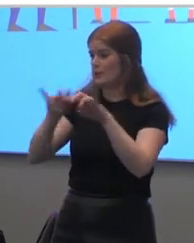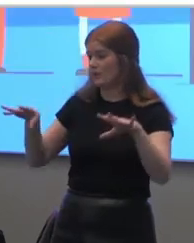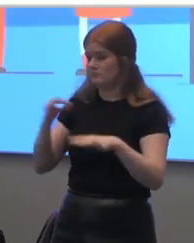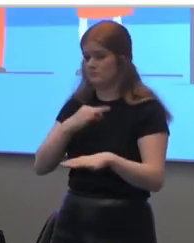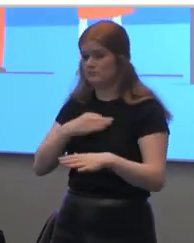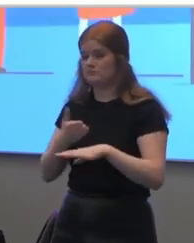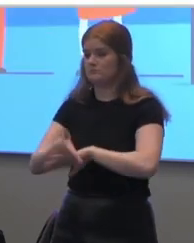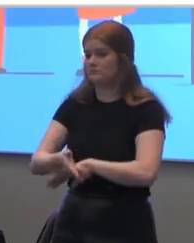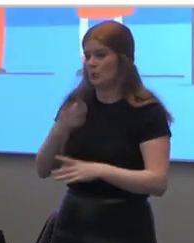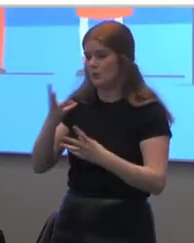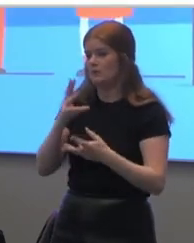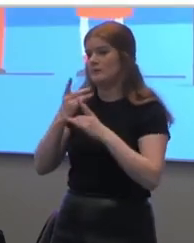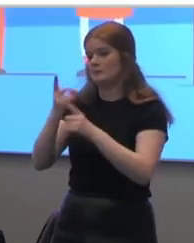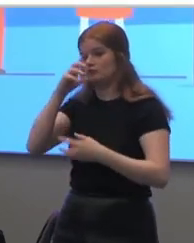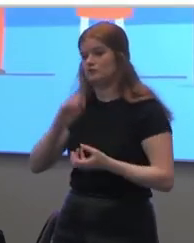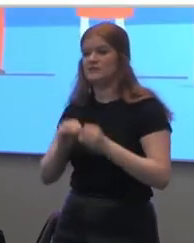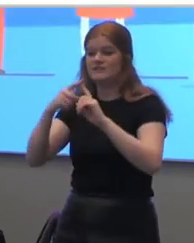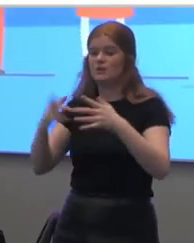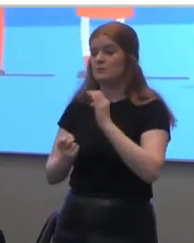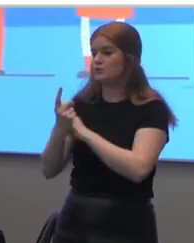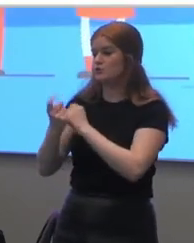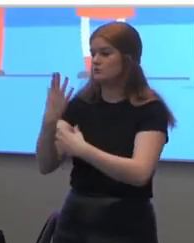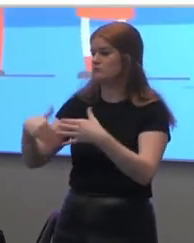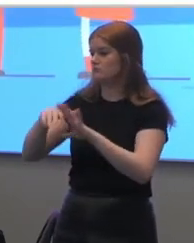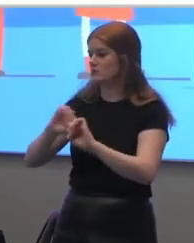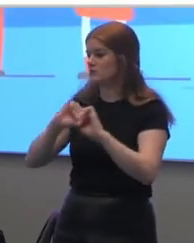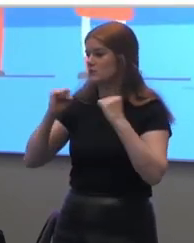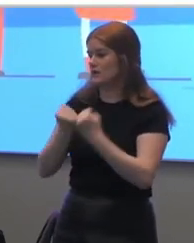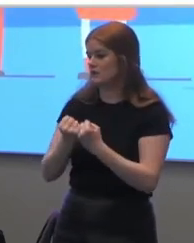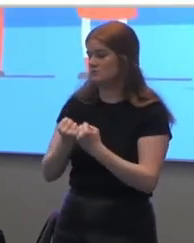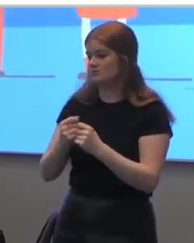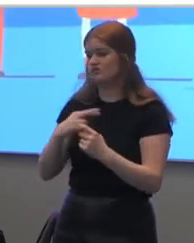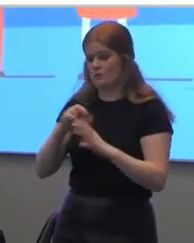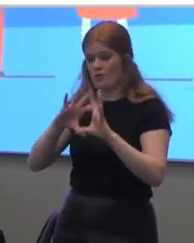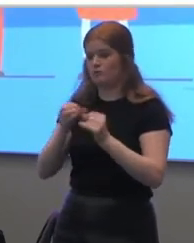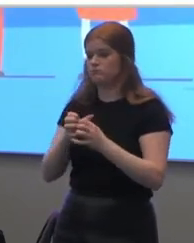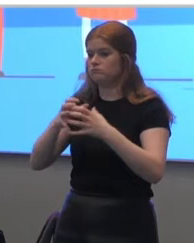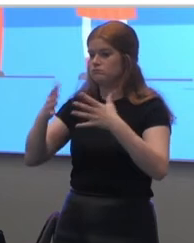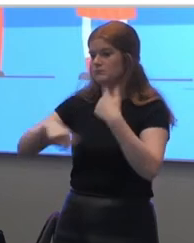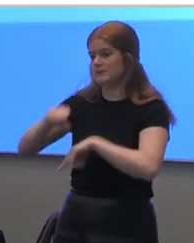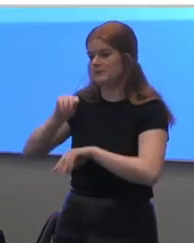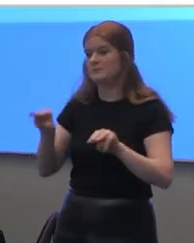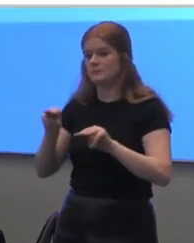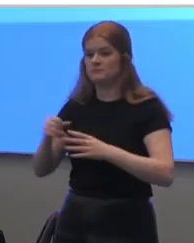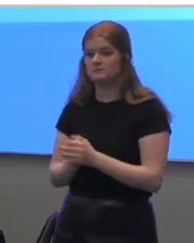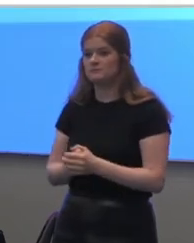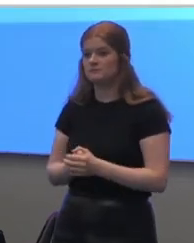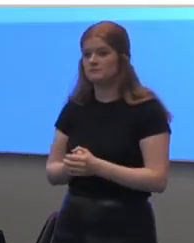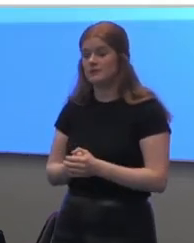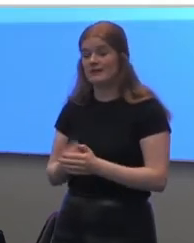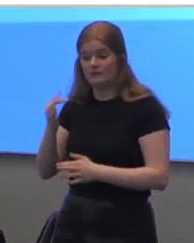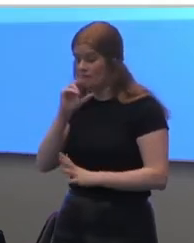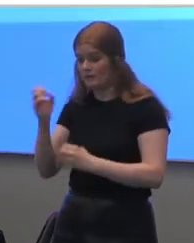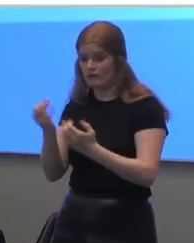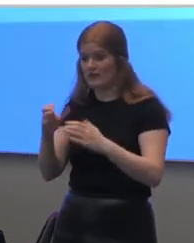effective, we create opportunities to take part in society and ultimately grow as people. Not providing the chance to